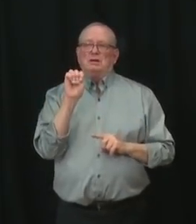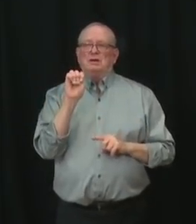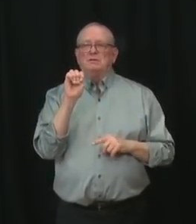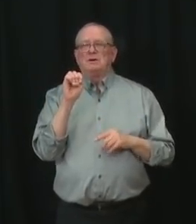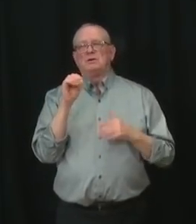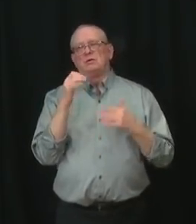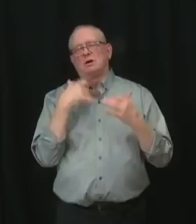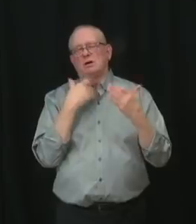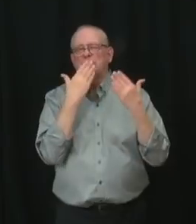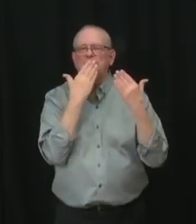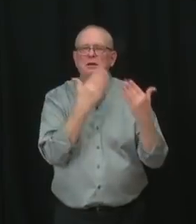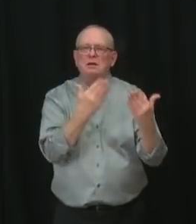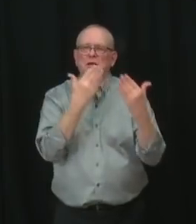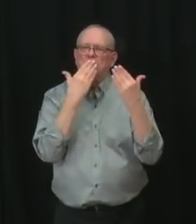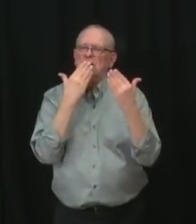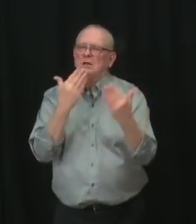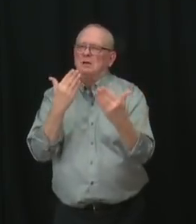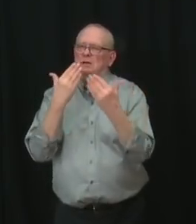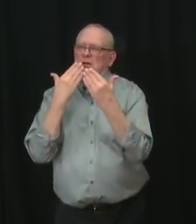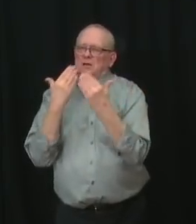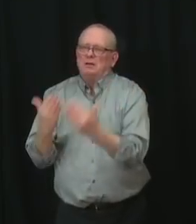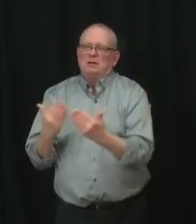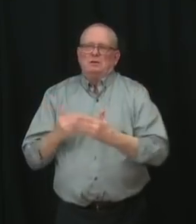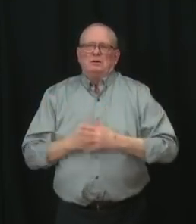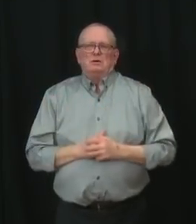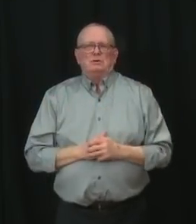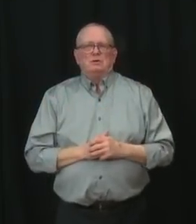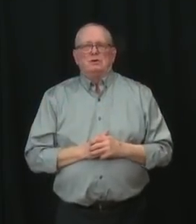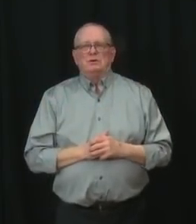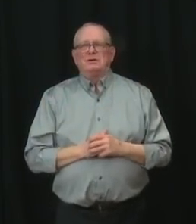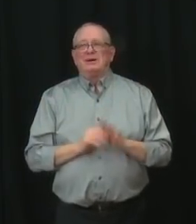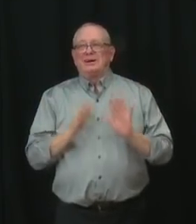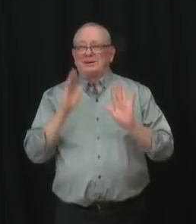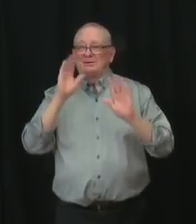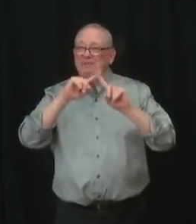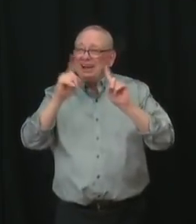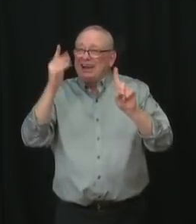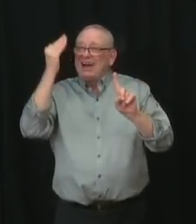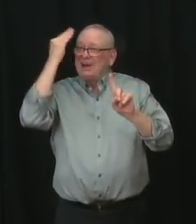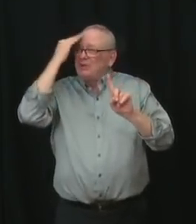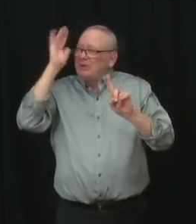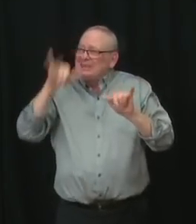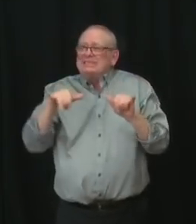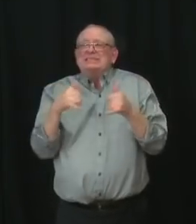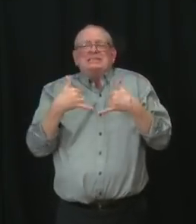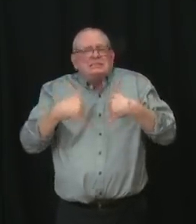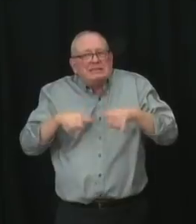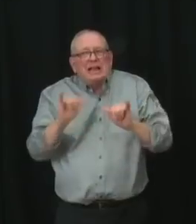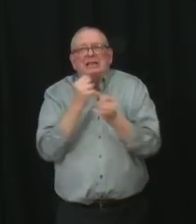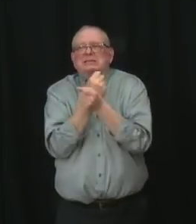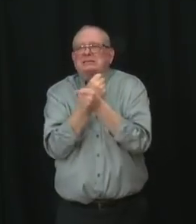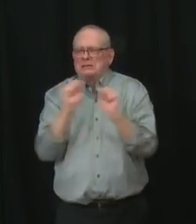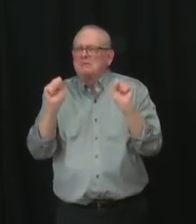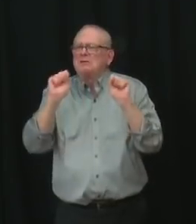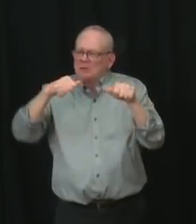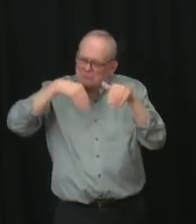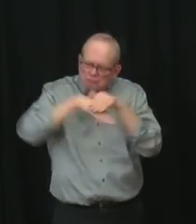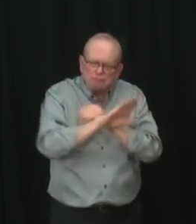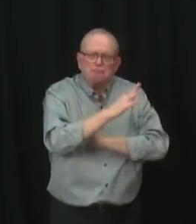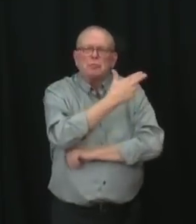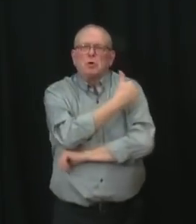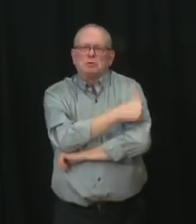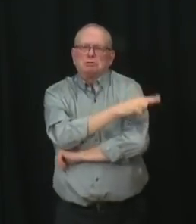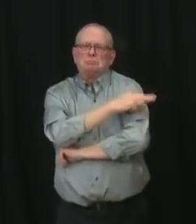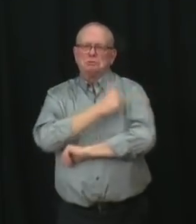for you if you need it. And it is safe. AHS is still doing around 90% of normal